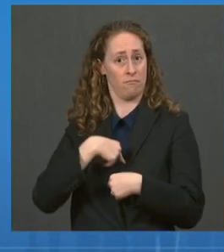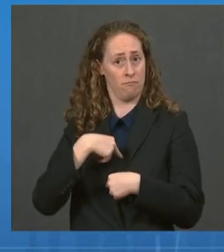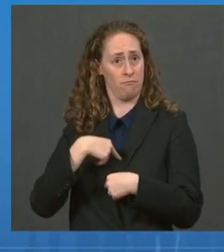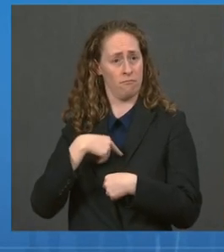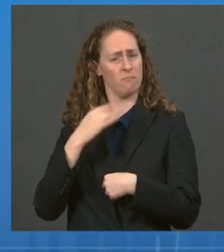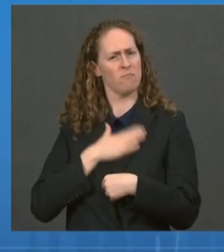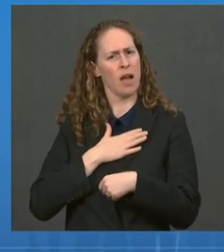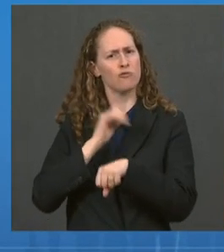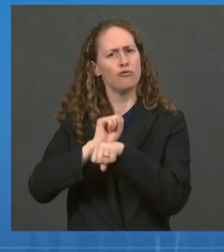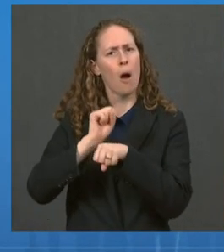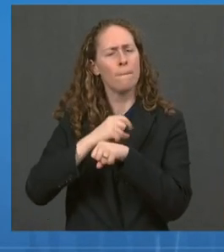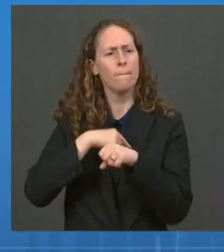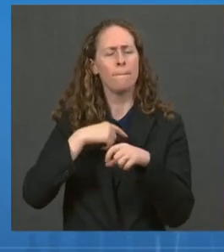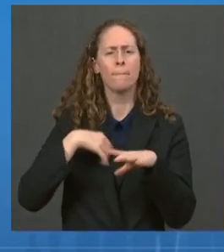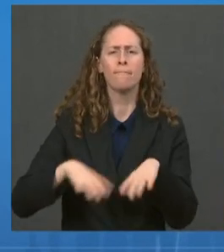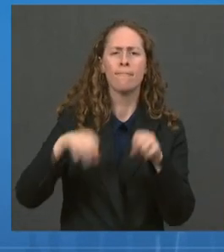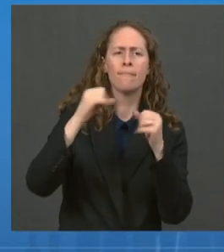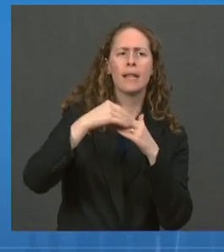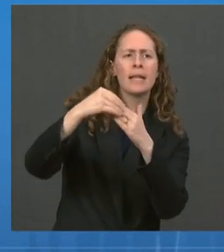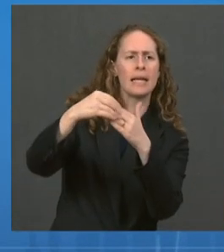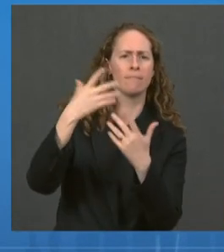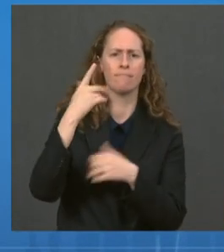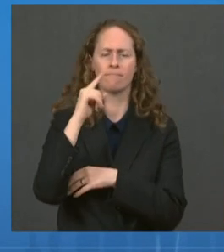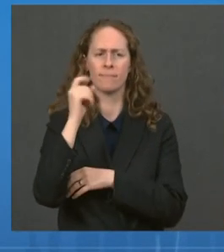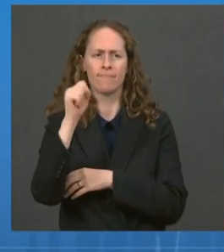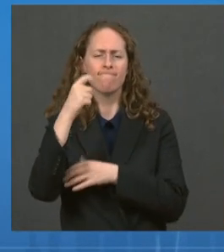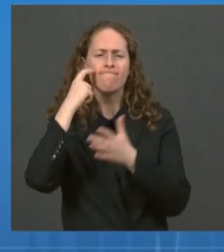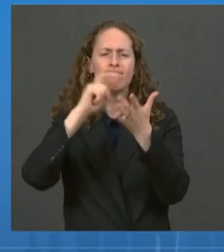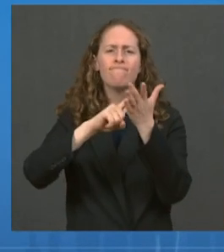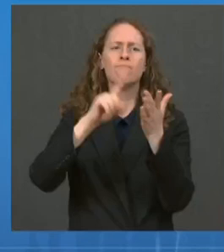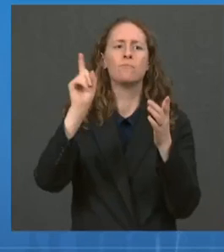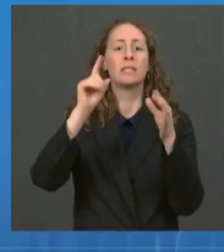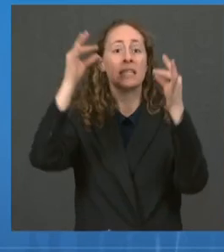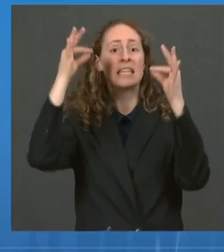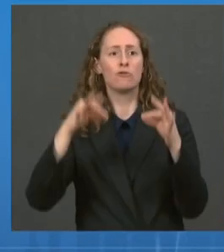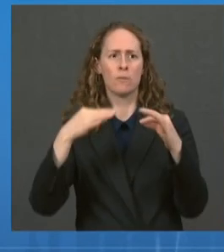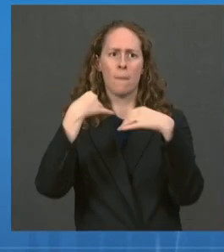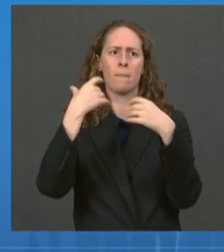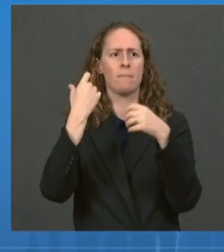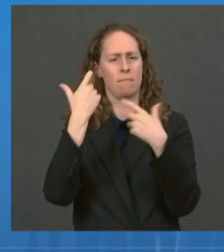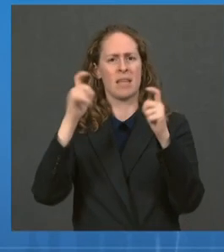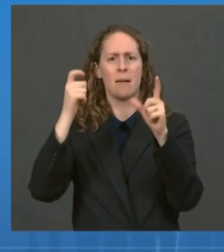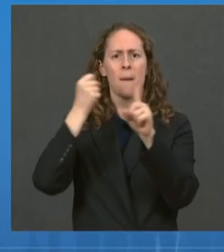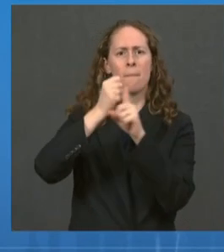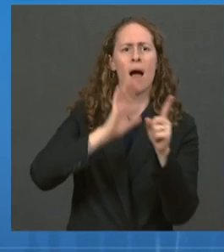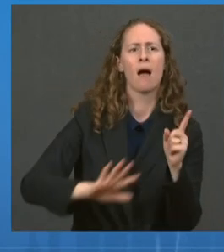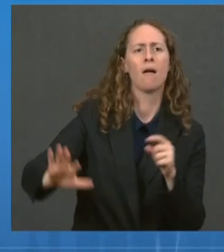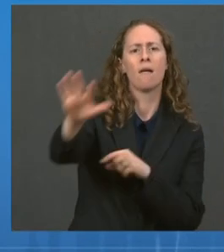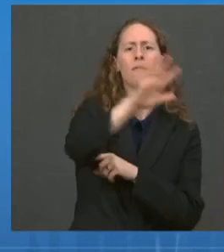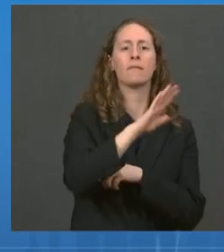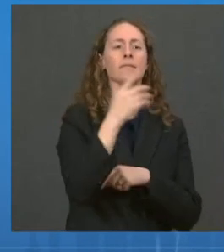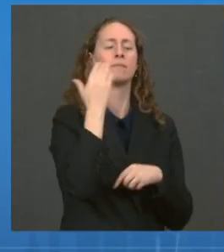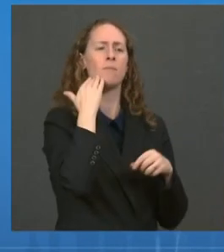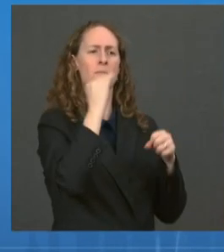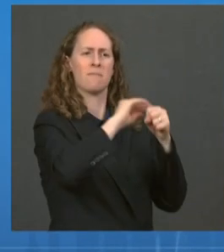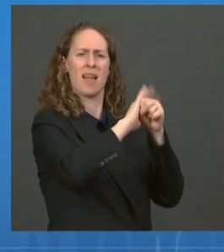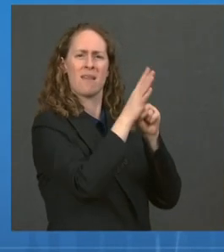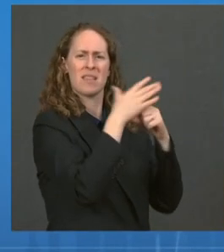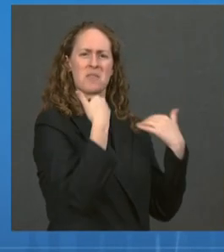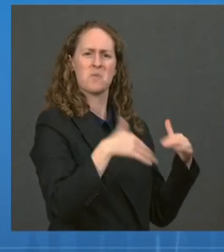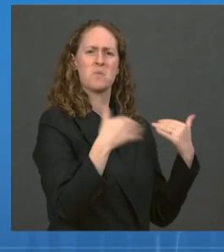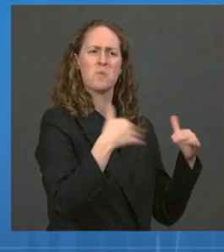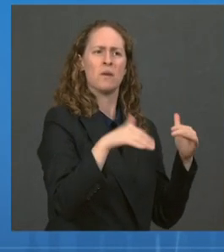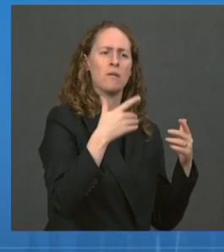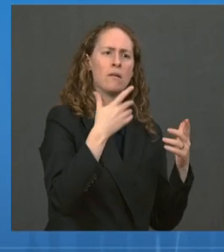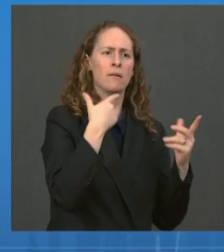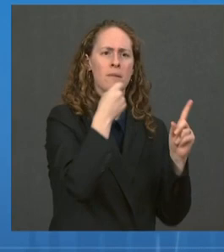greatest impact. In a pandemic, we most often take steps with the intention to do the greatest good, even in an uncertain environment.